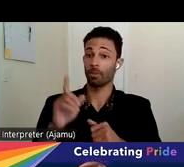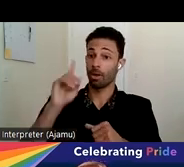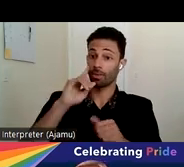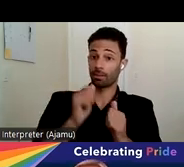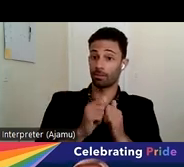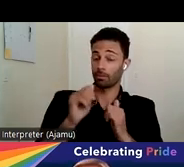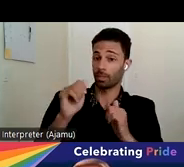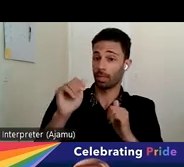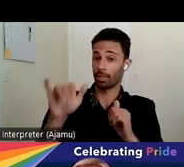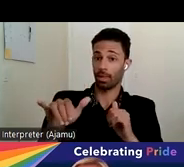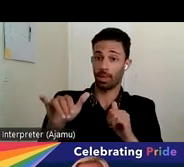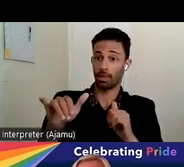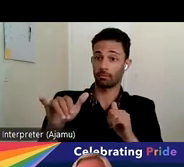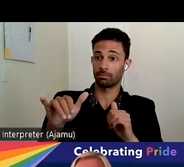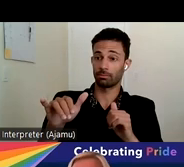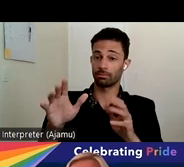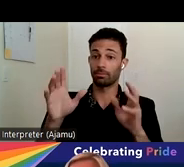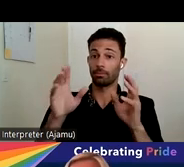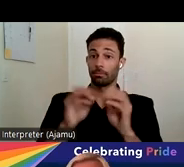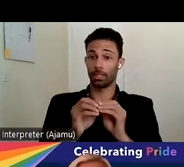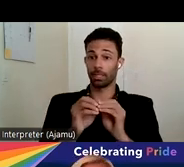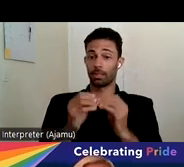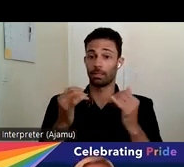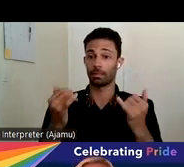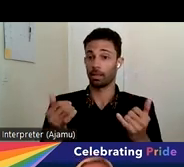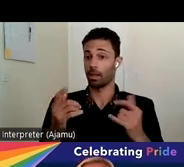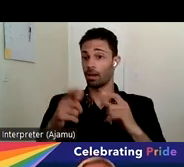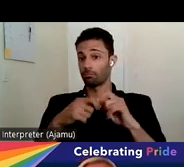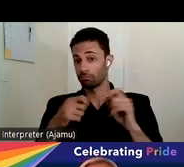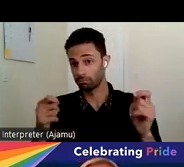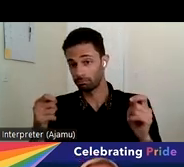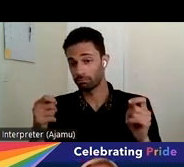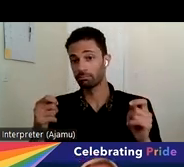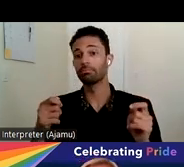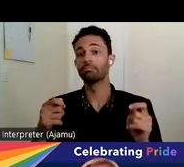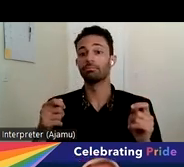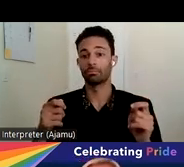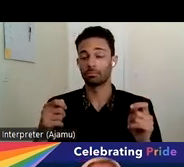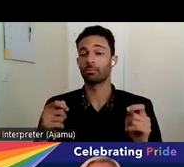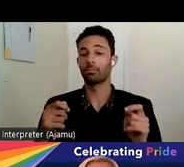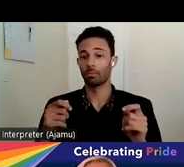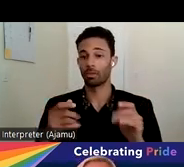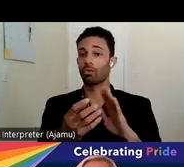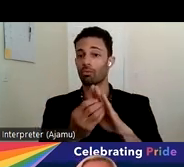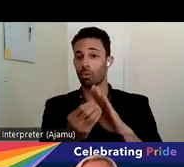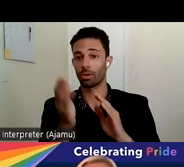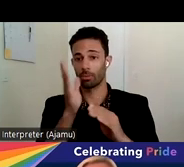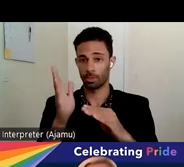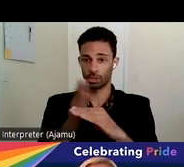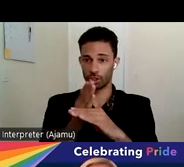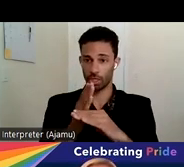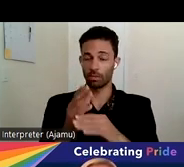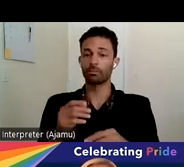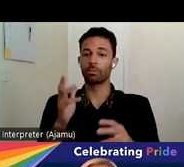we we call the meeting to um an end um the recording will be shared we meet again